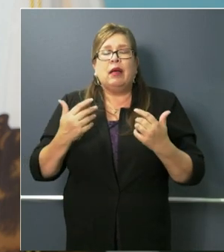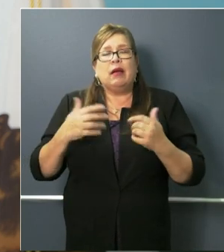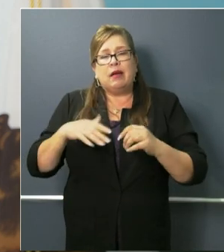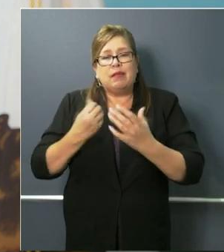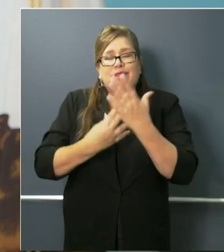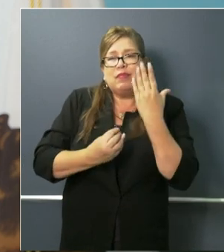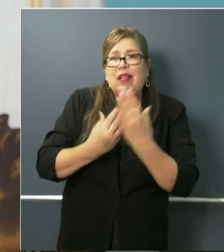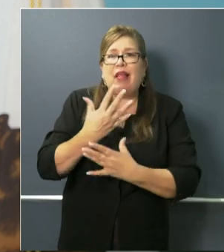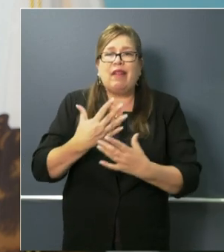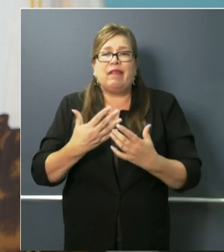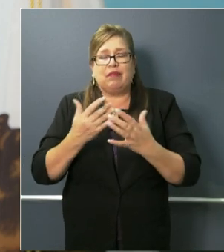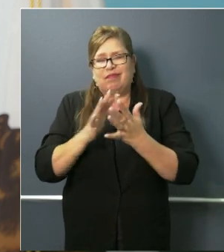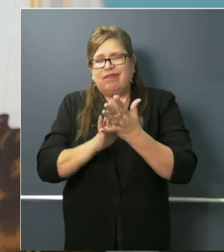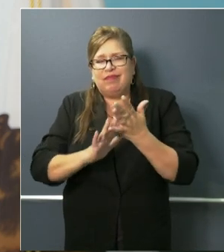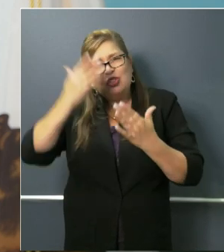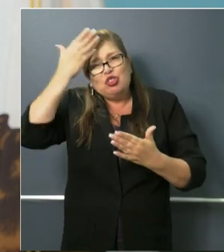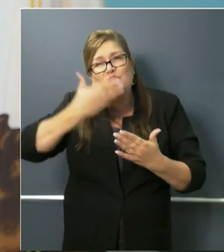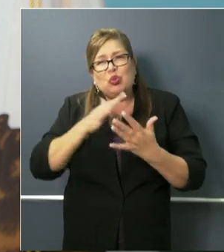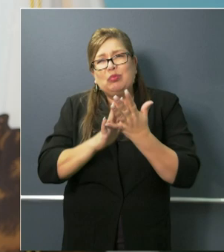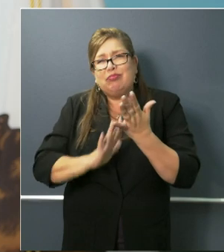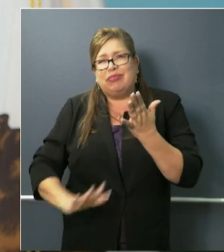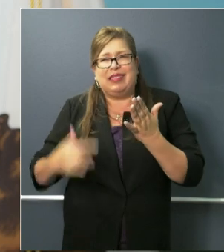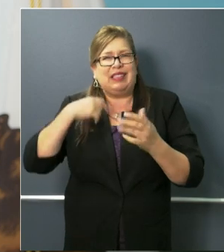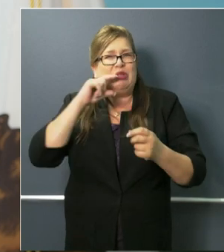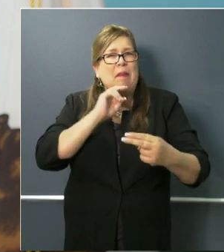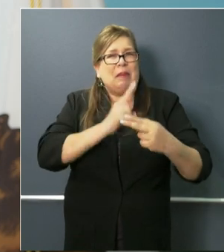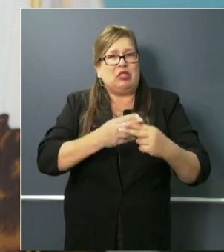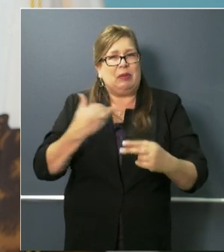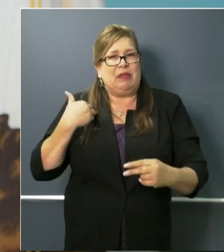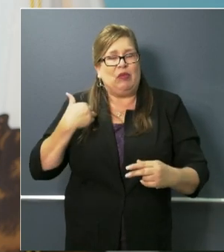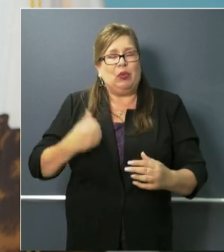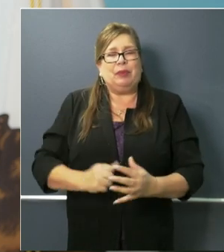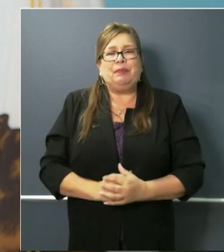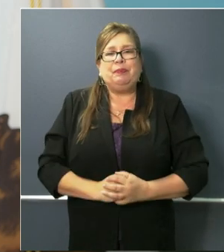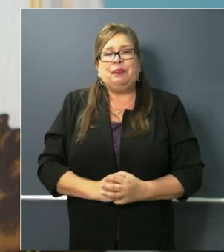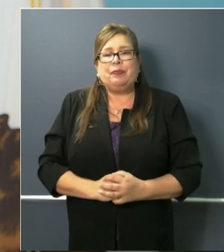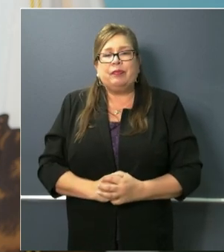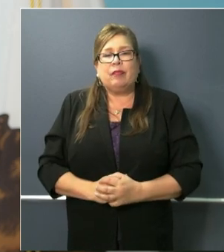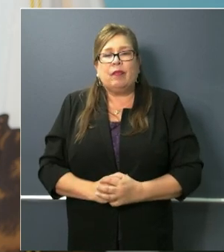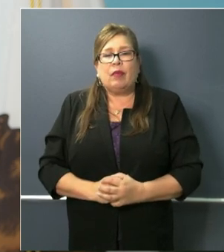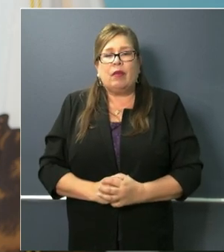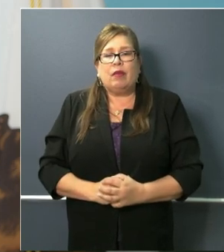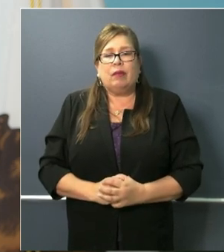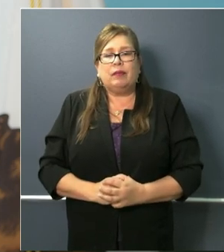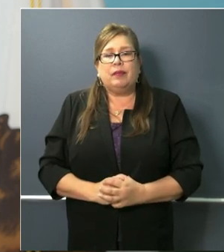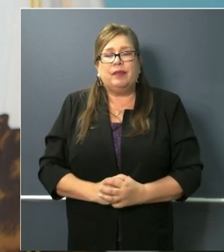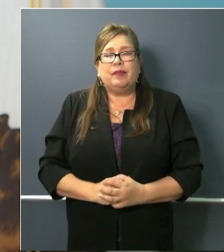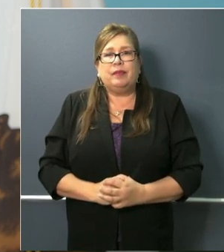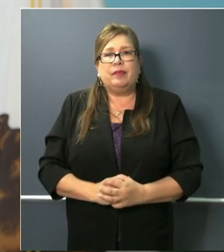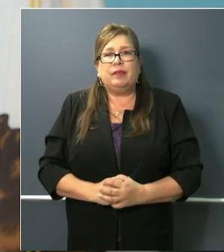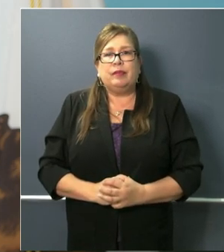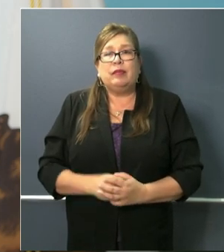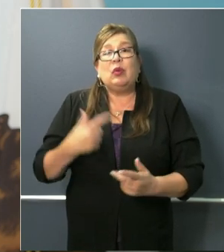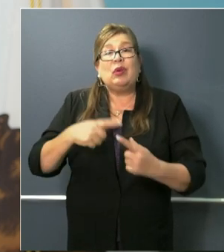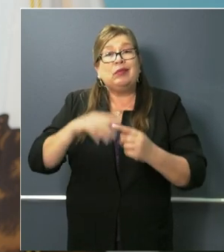supplies that we were referring to. Briefly, let me update you on the new numbers that come in. Number of hospitalized